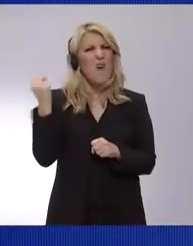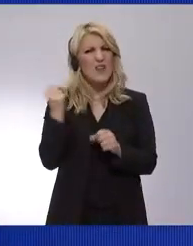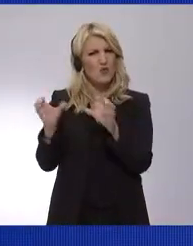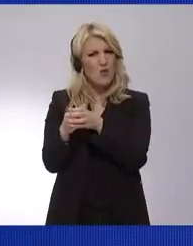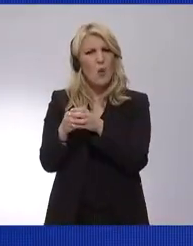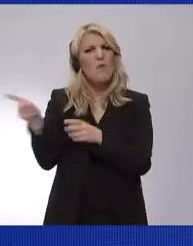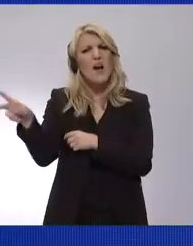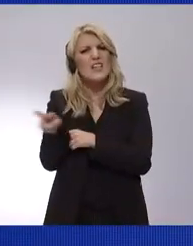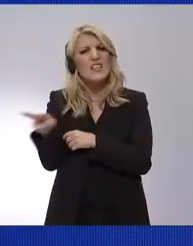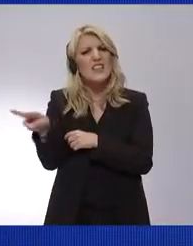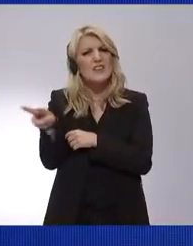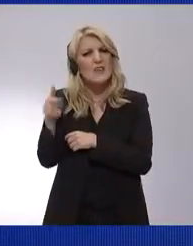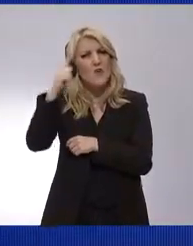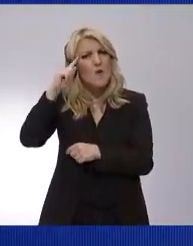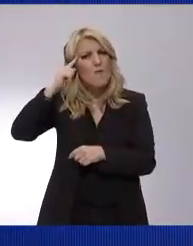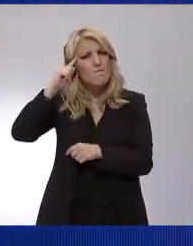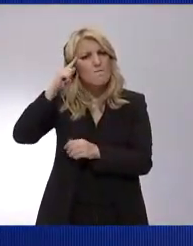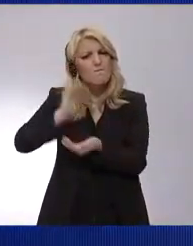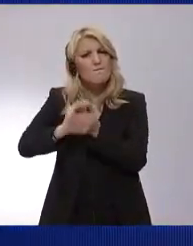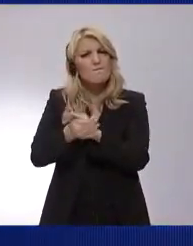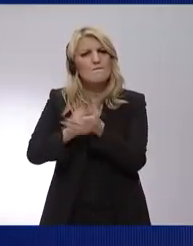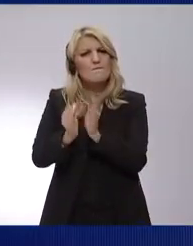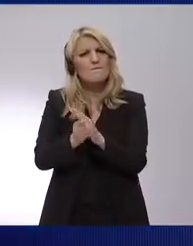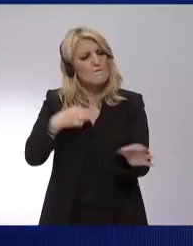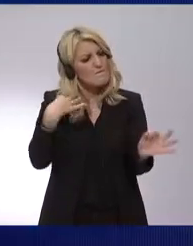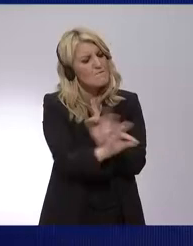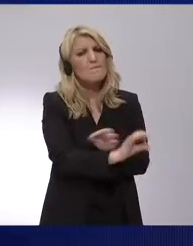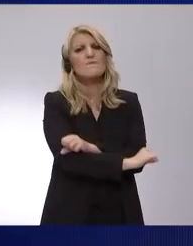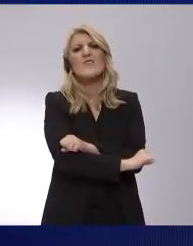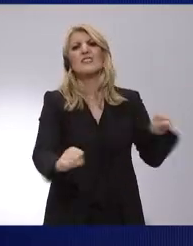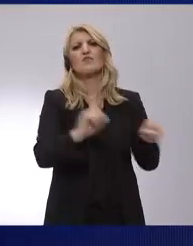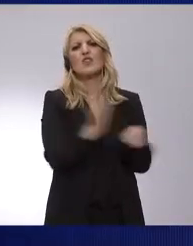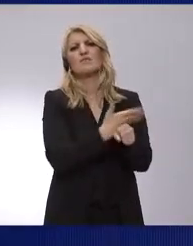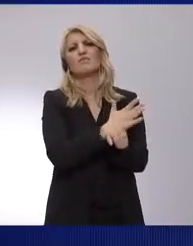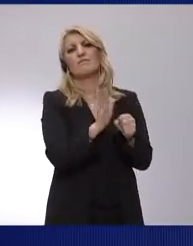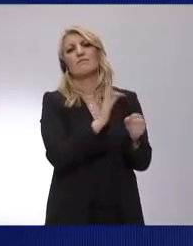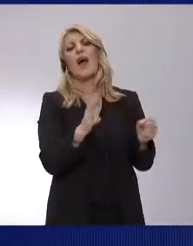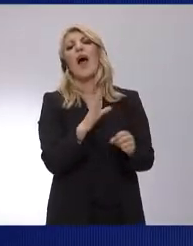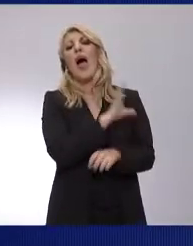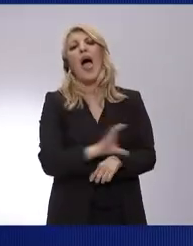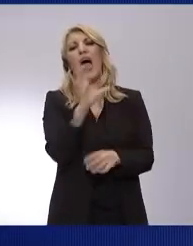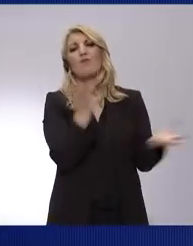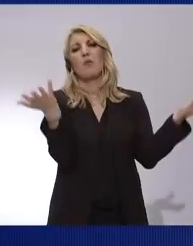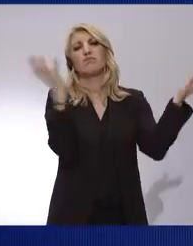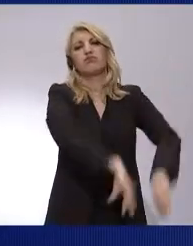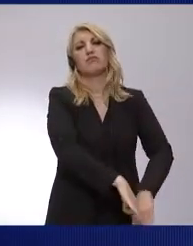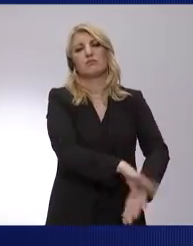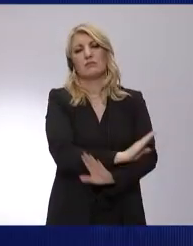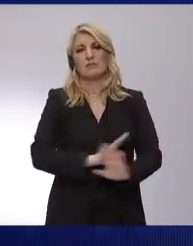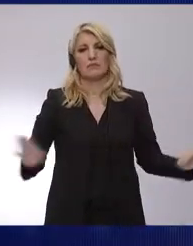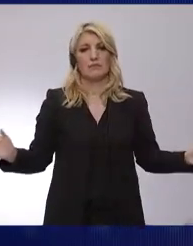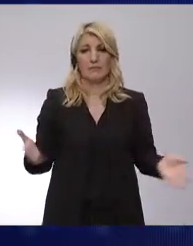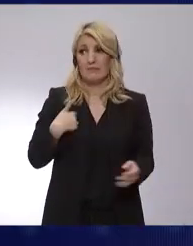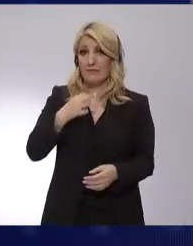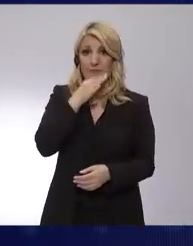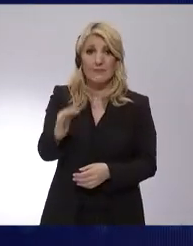improve it. I'll give you a few examples. They speak about stopping smugglers, but in the European Parliament, they